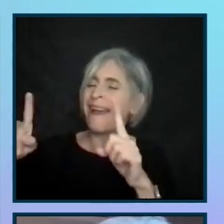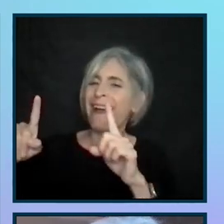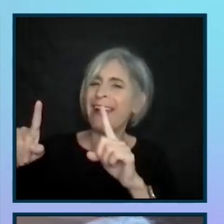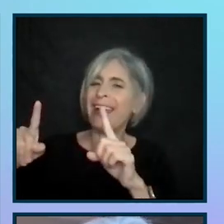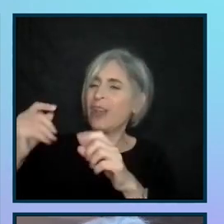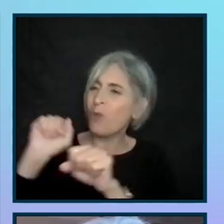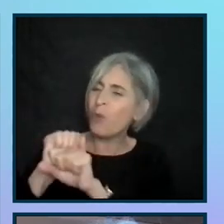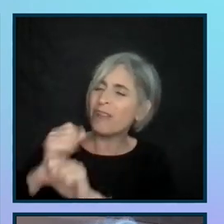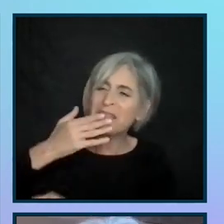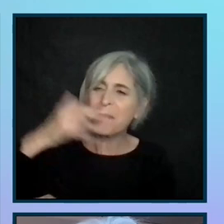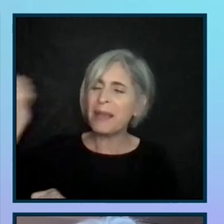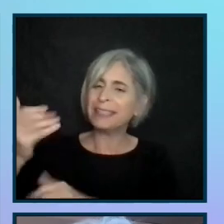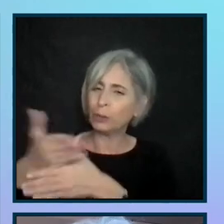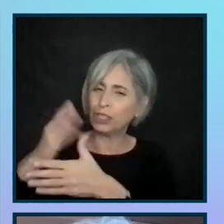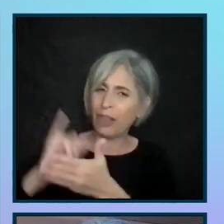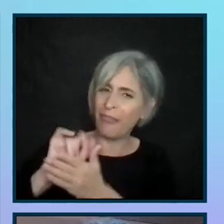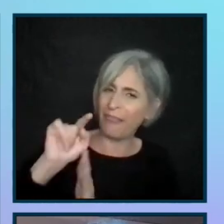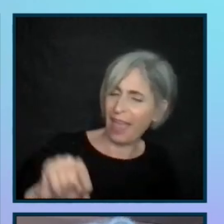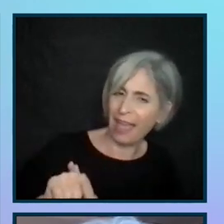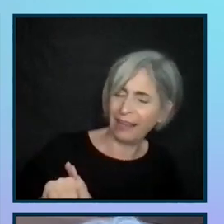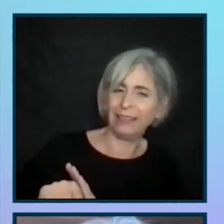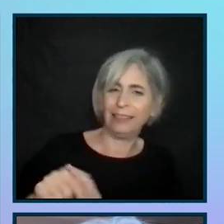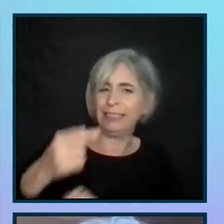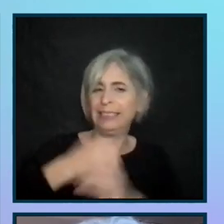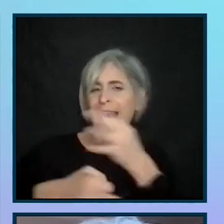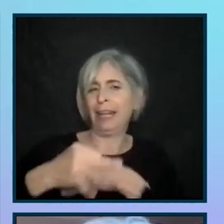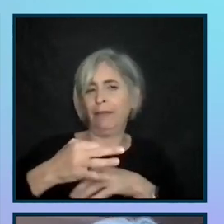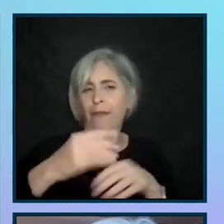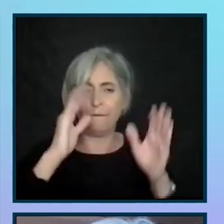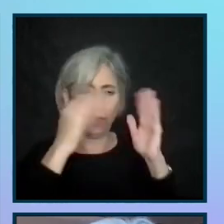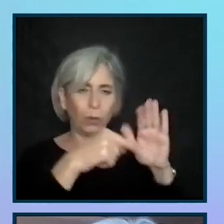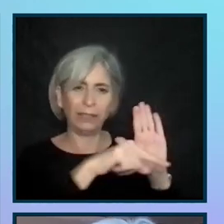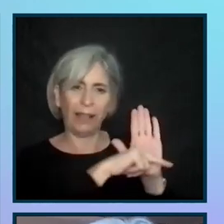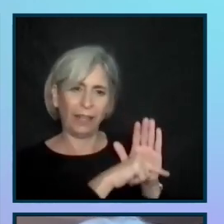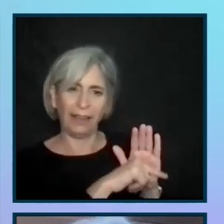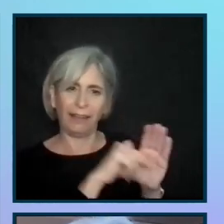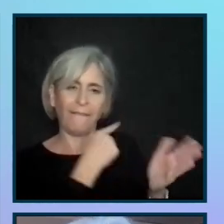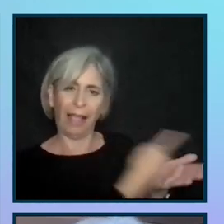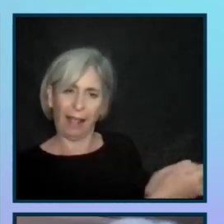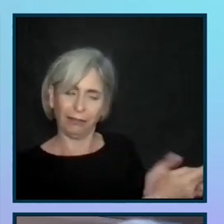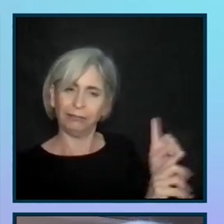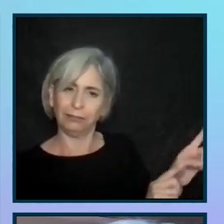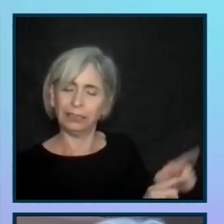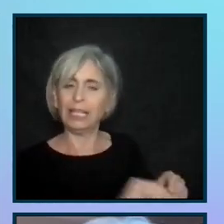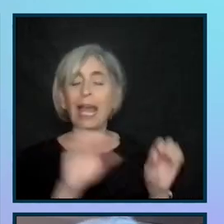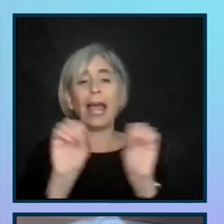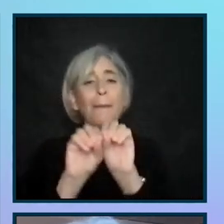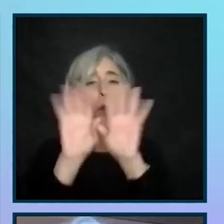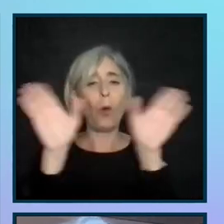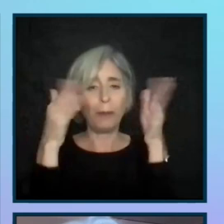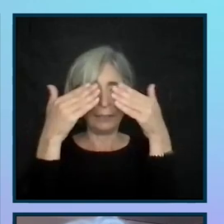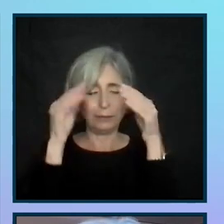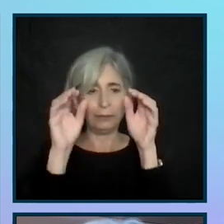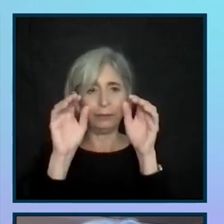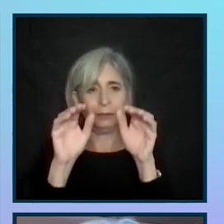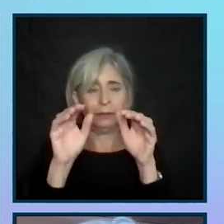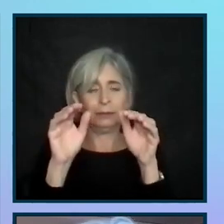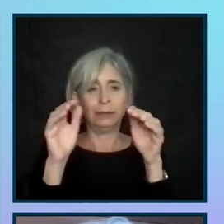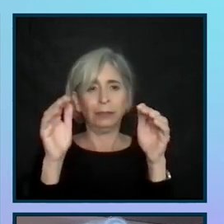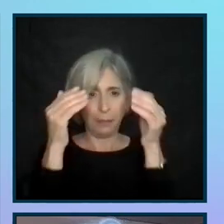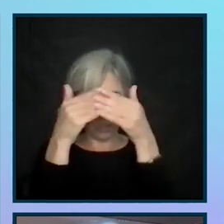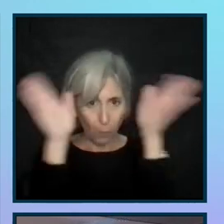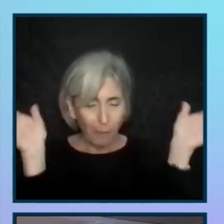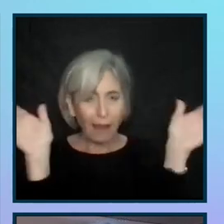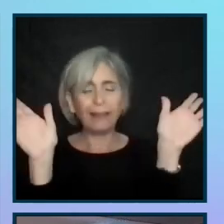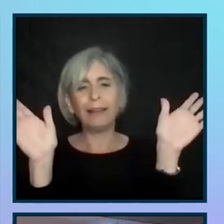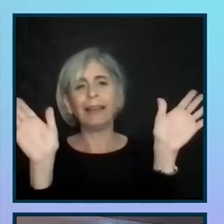they work out the best, it's when we're able to have this, this kind of meeting. I am open and transparent when they don't. So if we have time in the questions, we